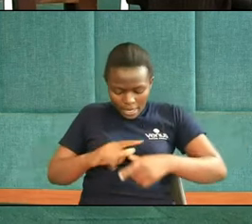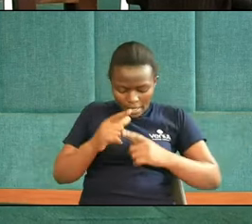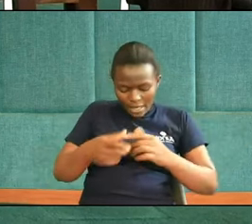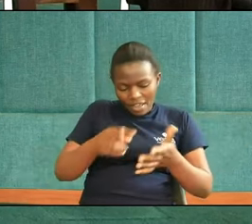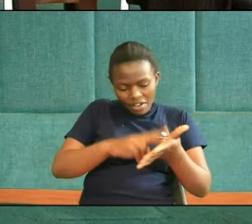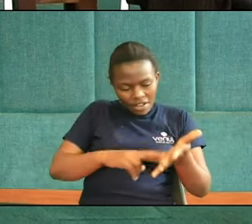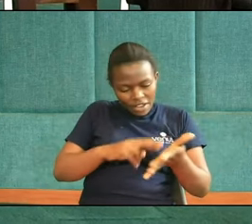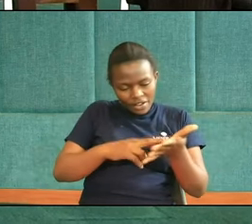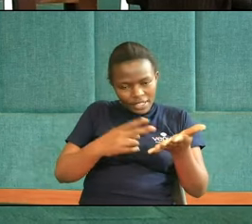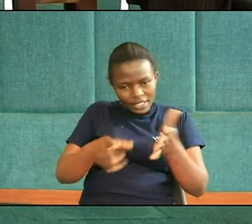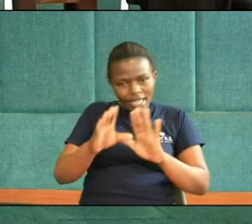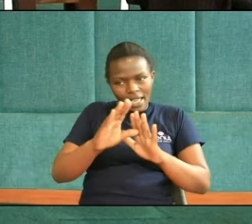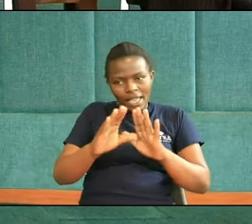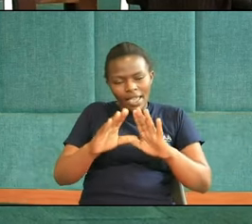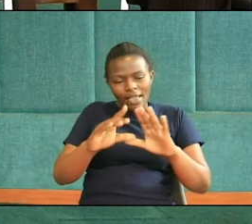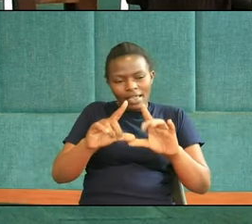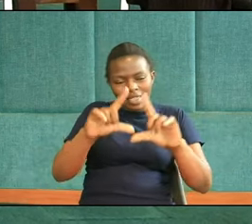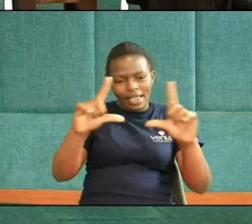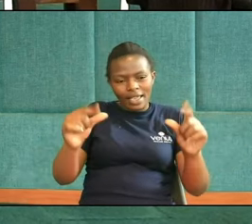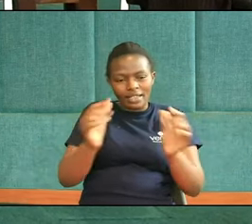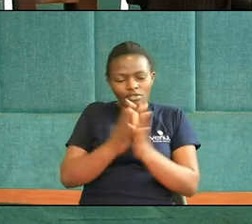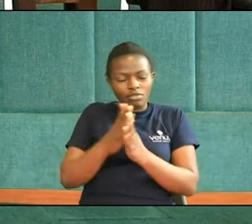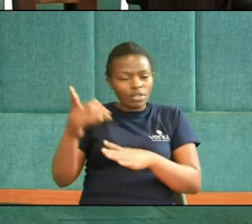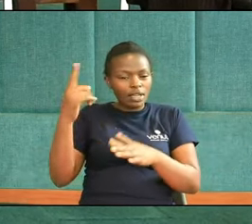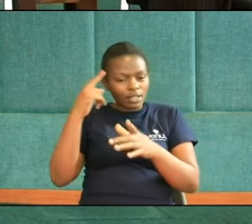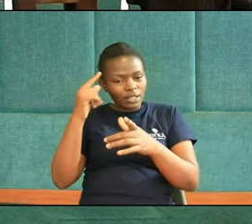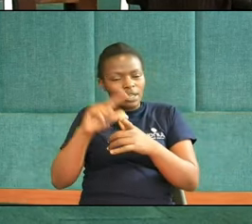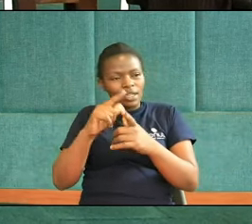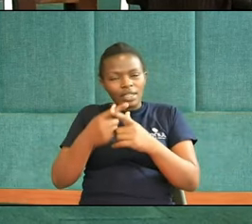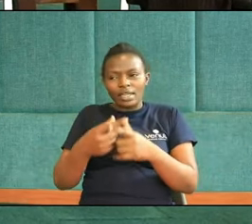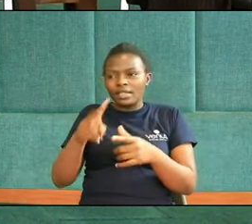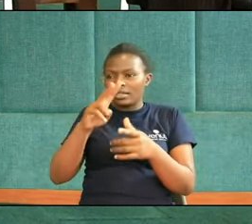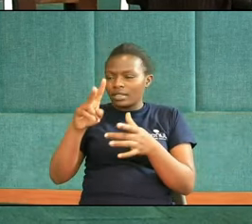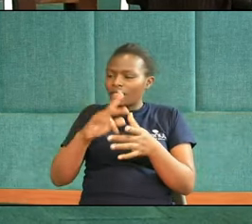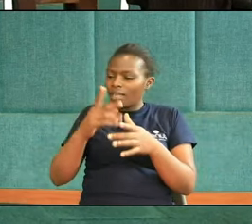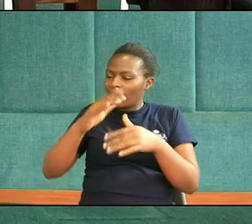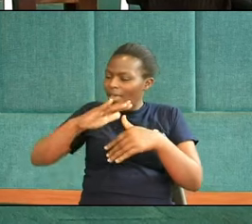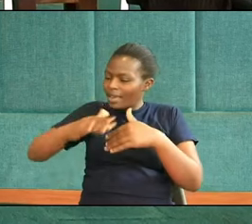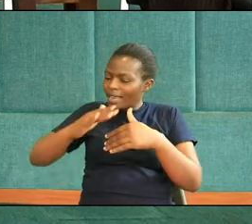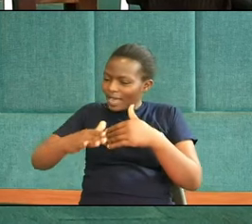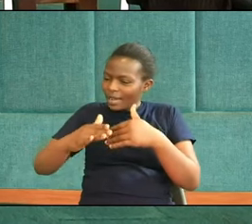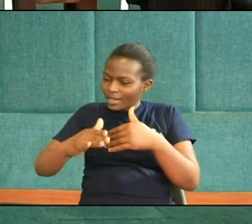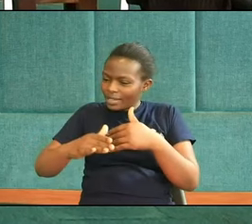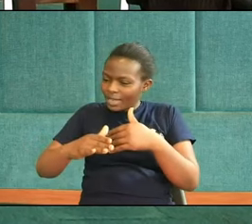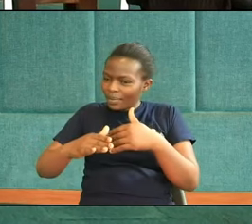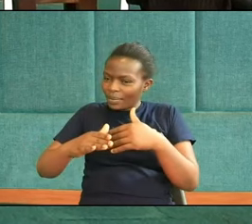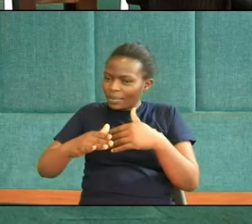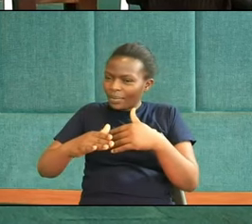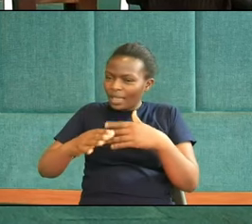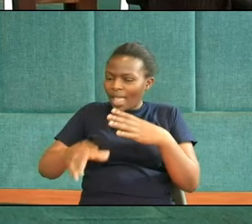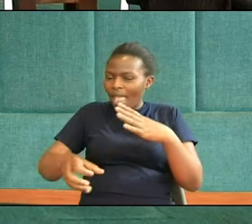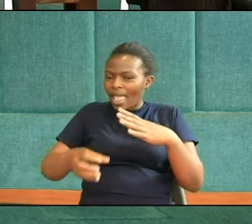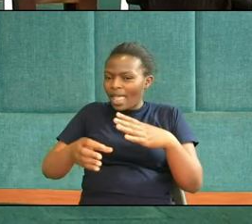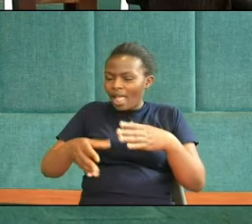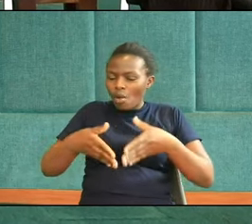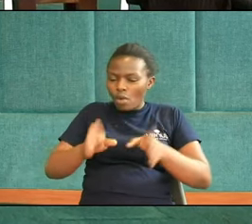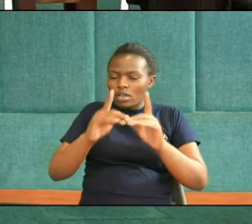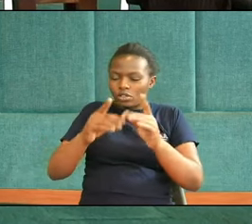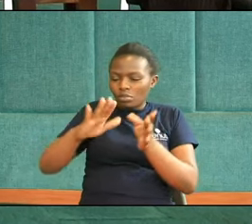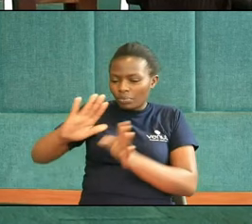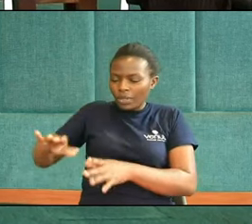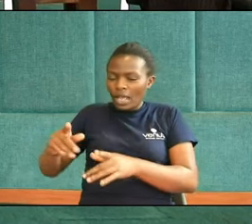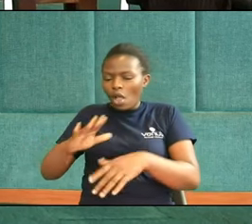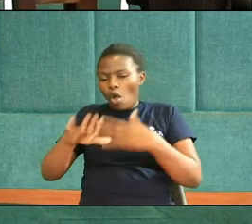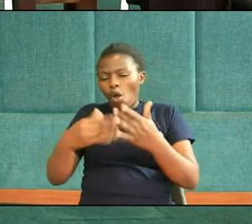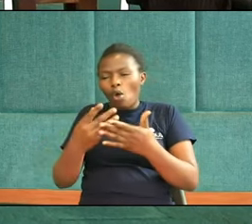safety card With attention She locates The nearest exit And she starts To think of scenarios If this happened I'd do this Or do